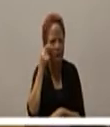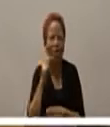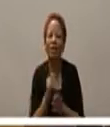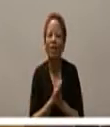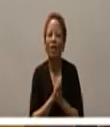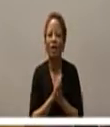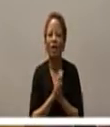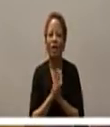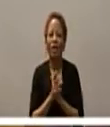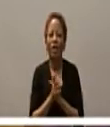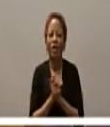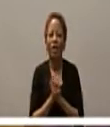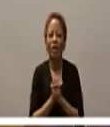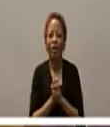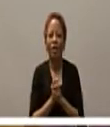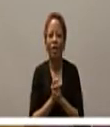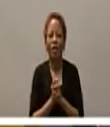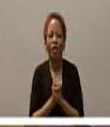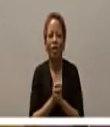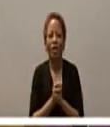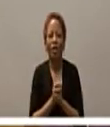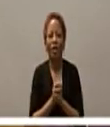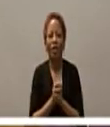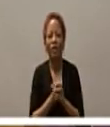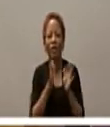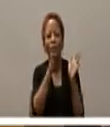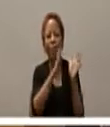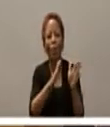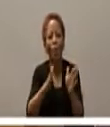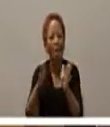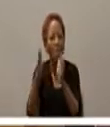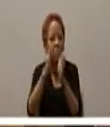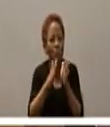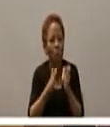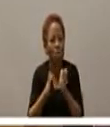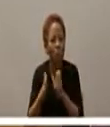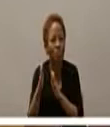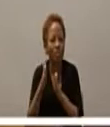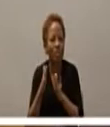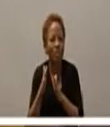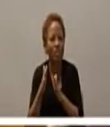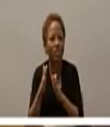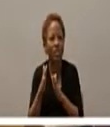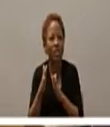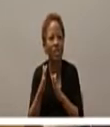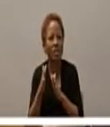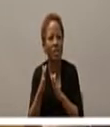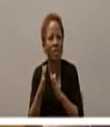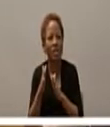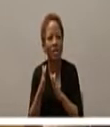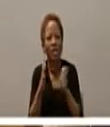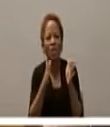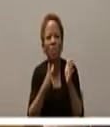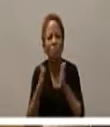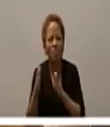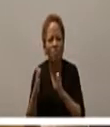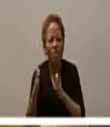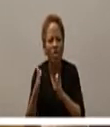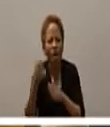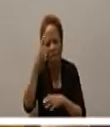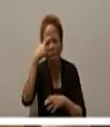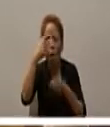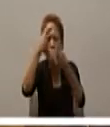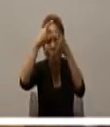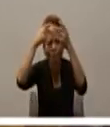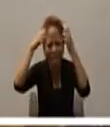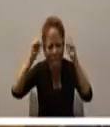preparation that were made for this life president and he never showed up you know